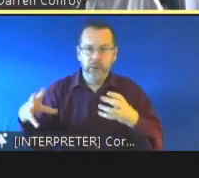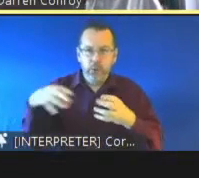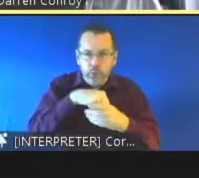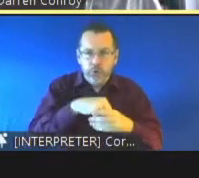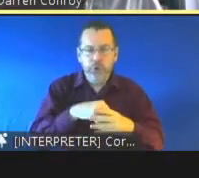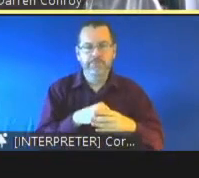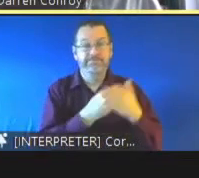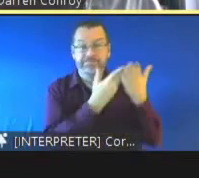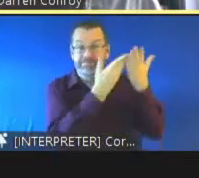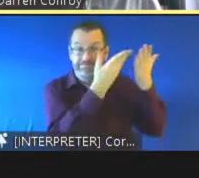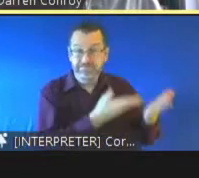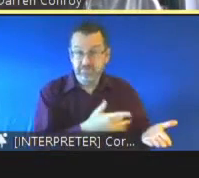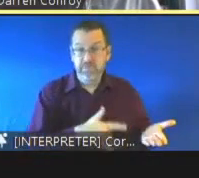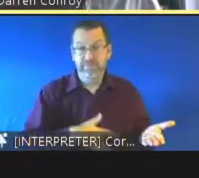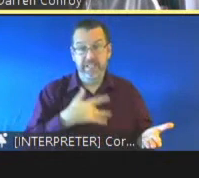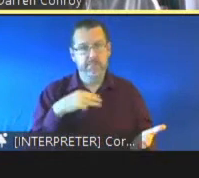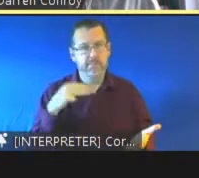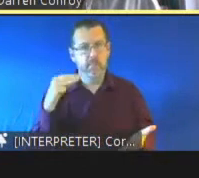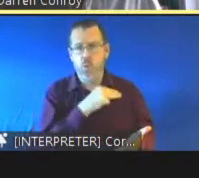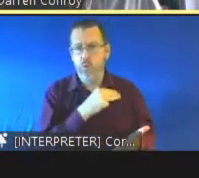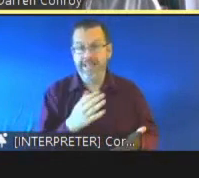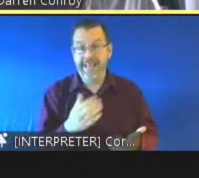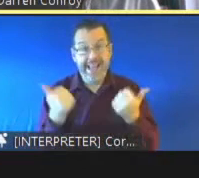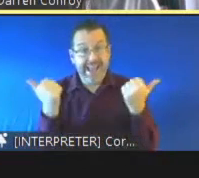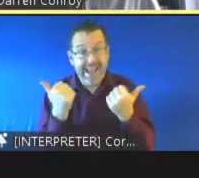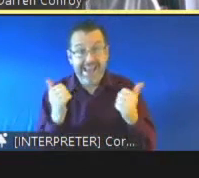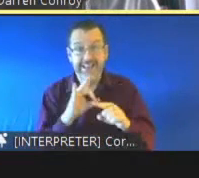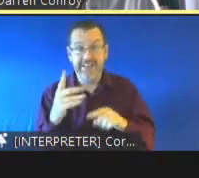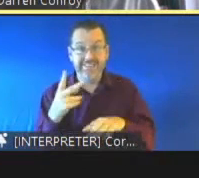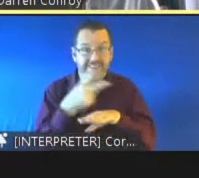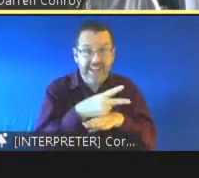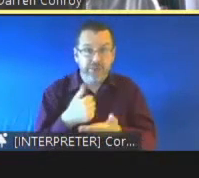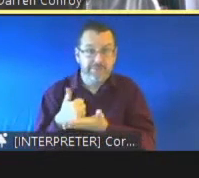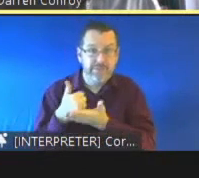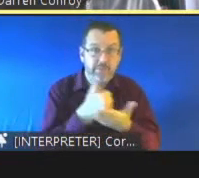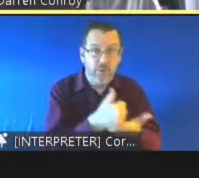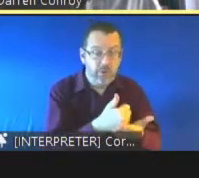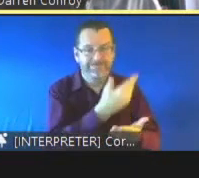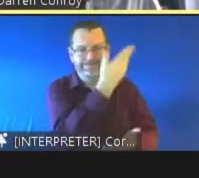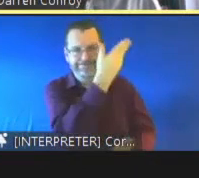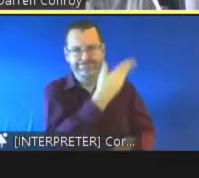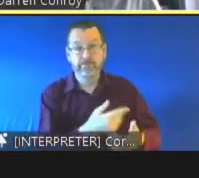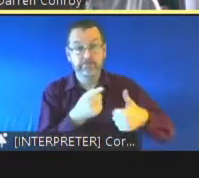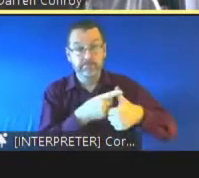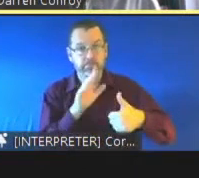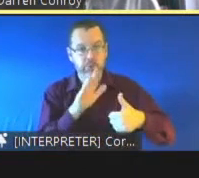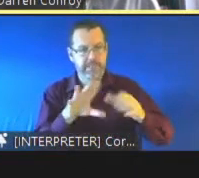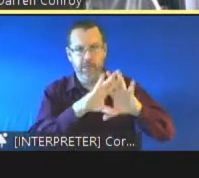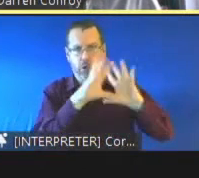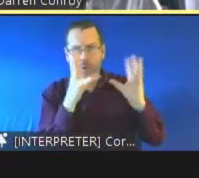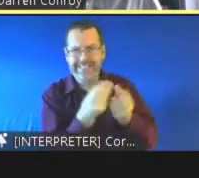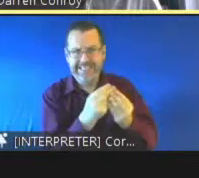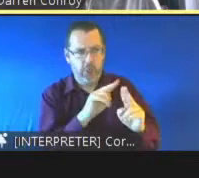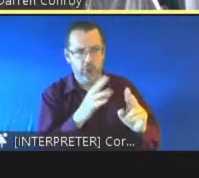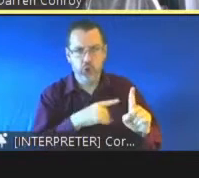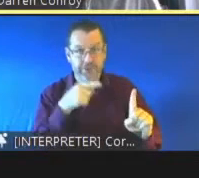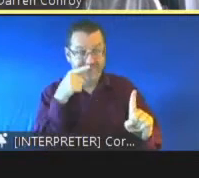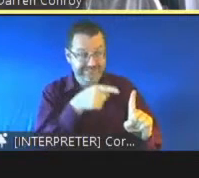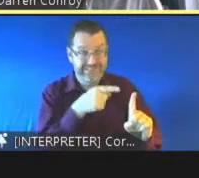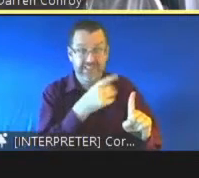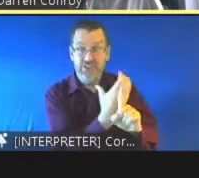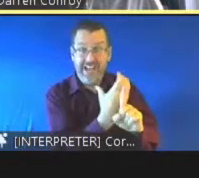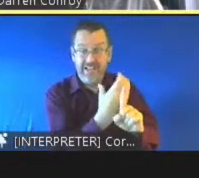would feel are critical to the success of any intervention is that it's holistic it works with the whole ecology of the the and the family